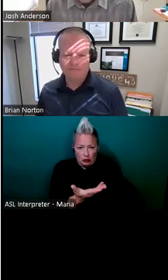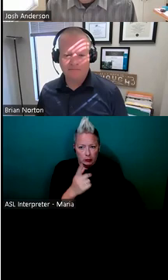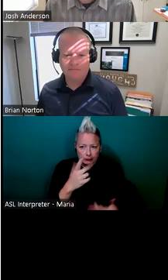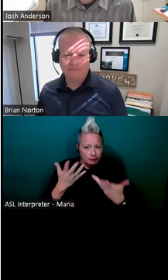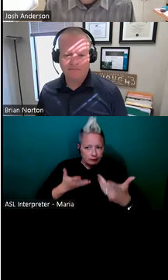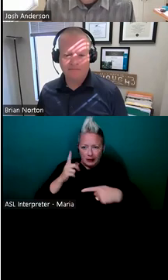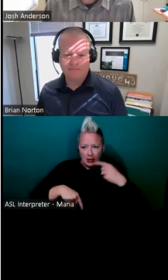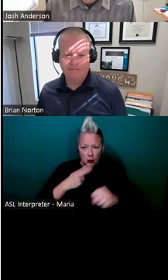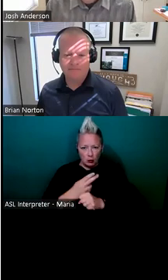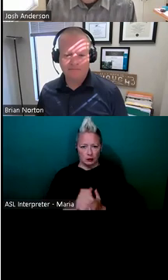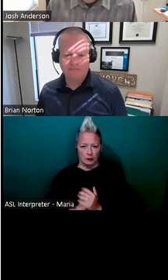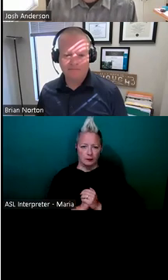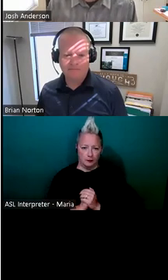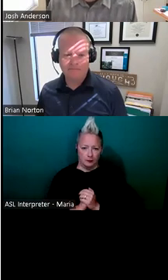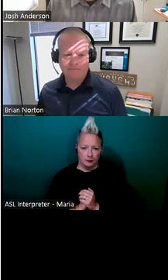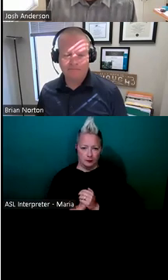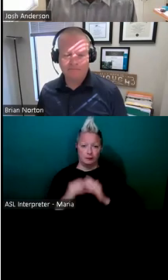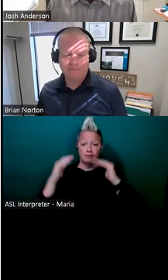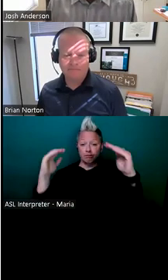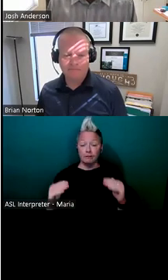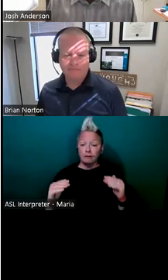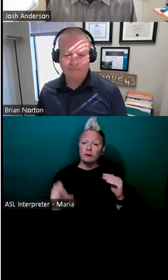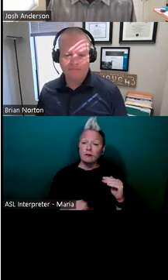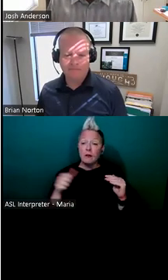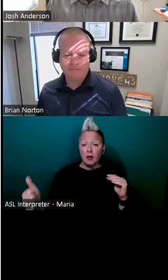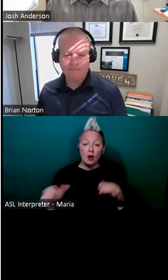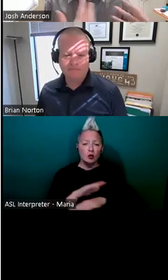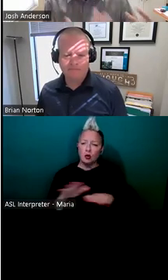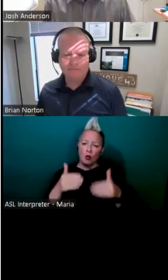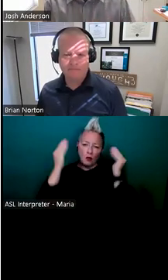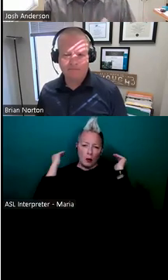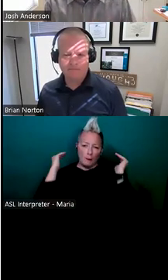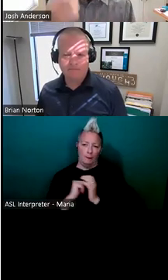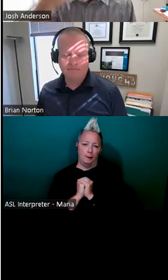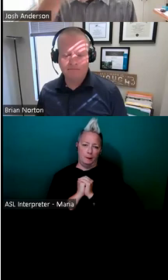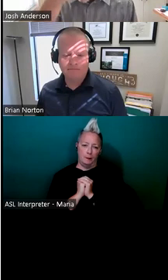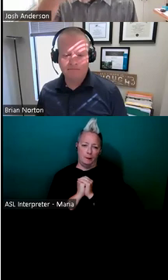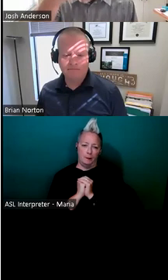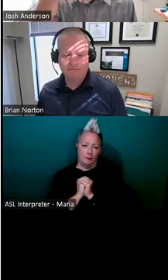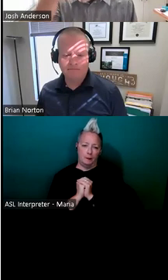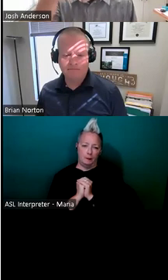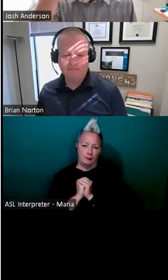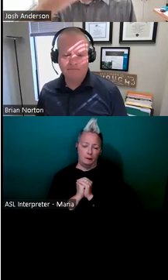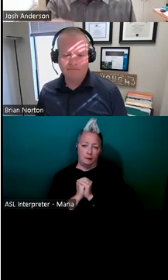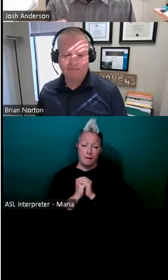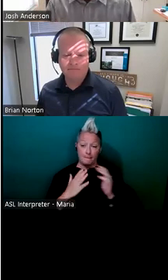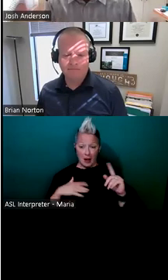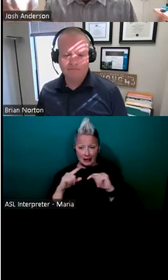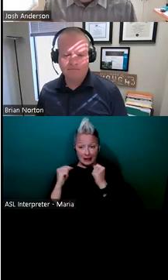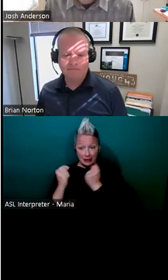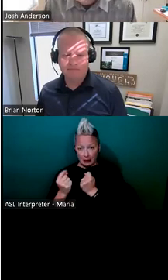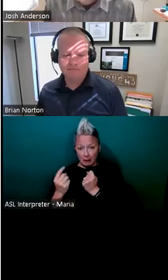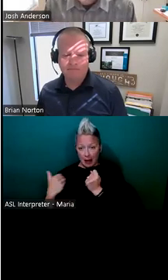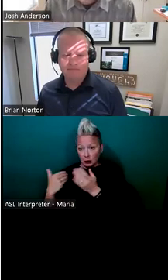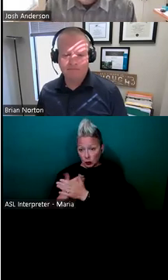thing is do not overwhelm. There is a, uh, especially kind of for newer folks, at least on my team that, wow, there's